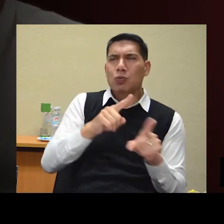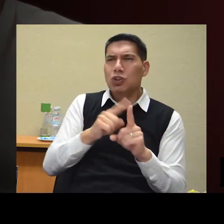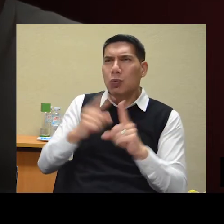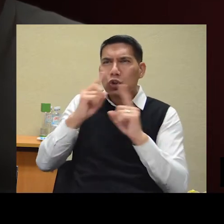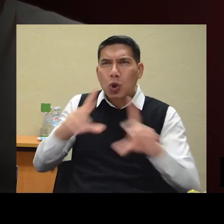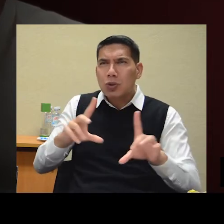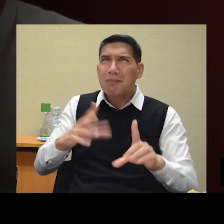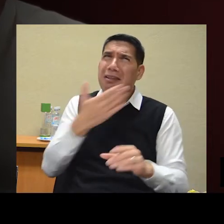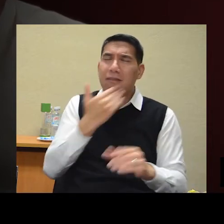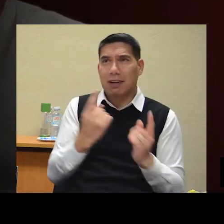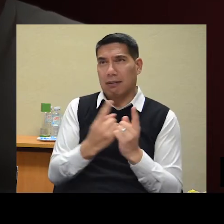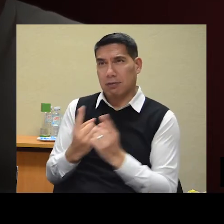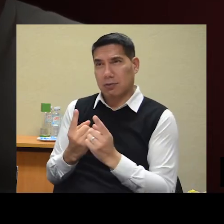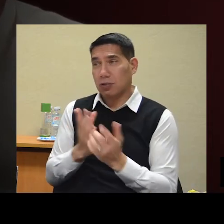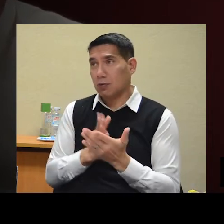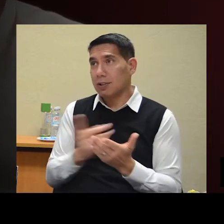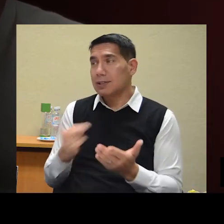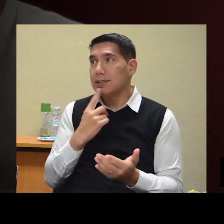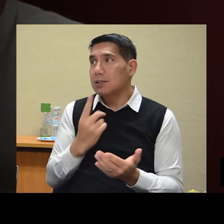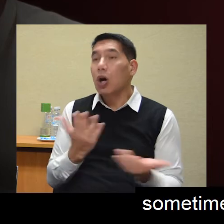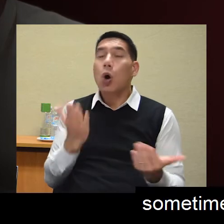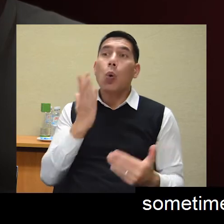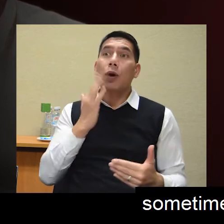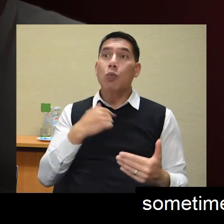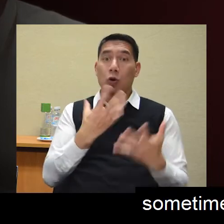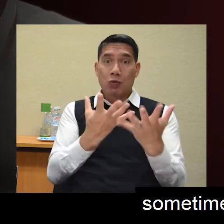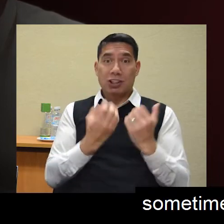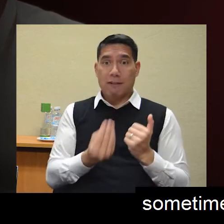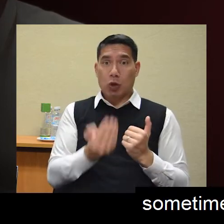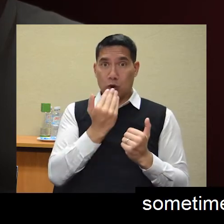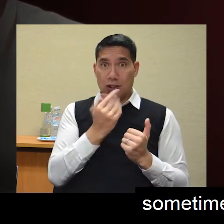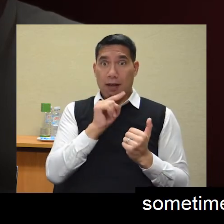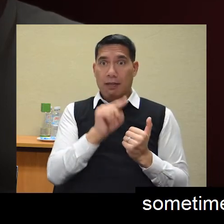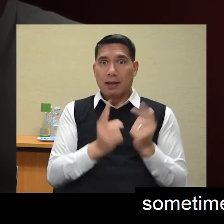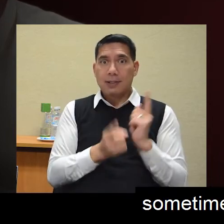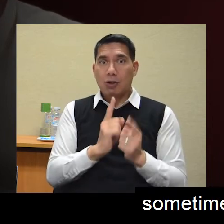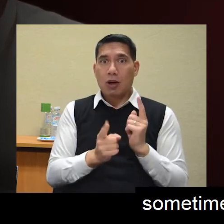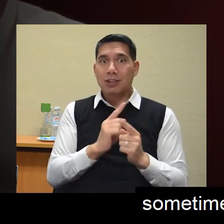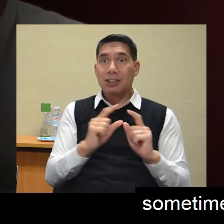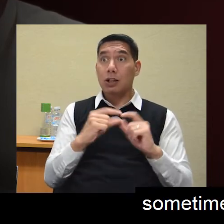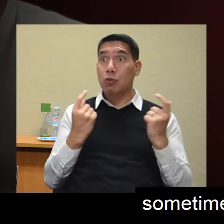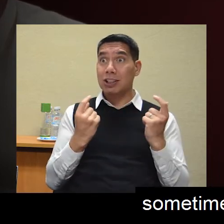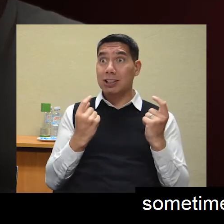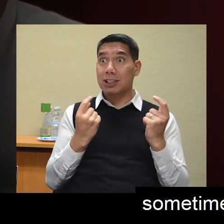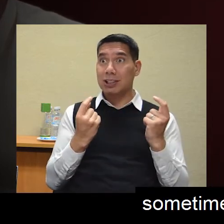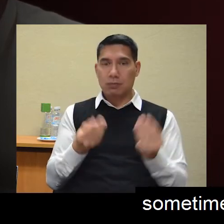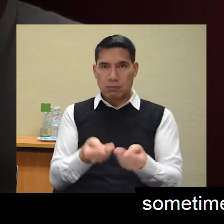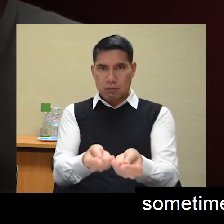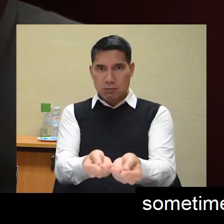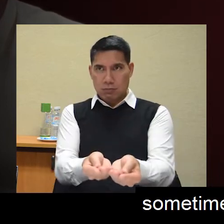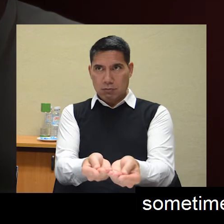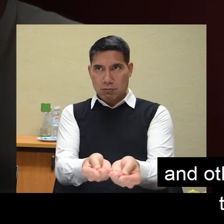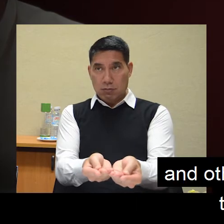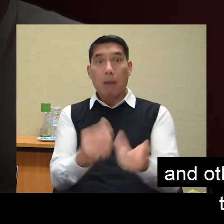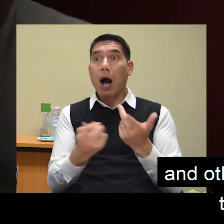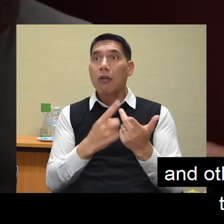lovely things. It highlights the fact that when we receive communion, sometimes it's the priest that we receive communion